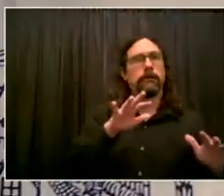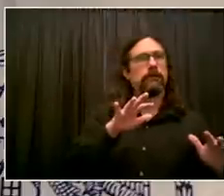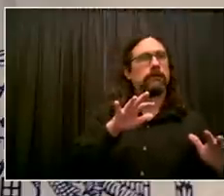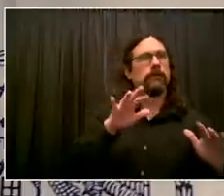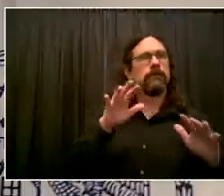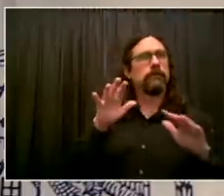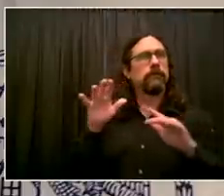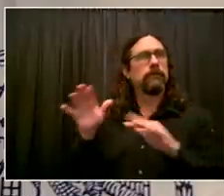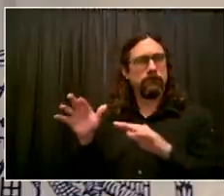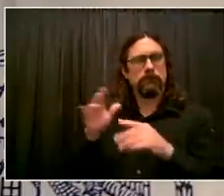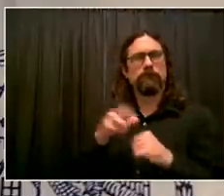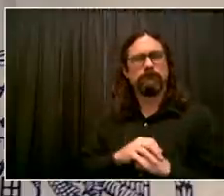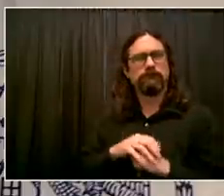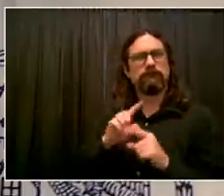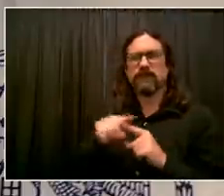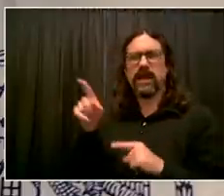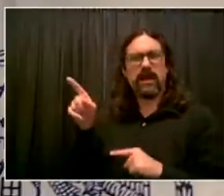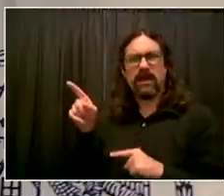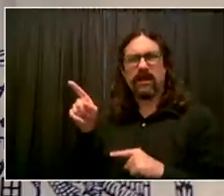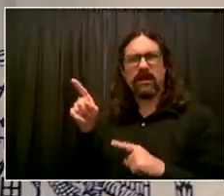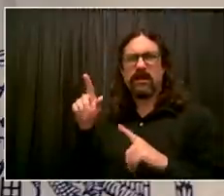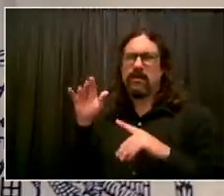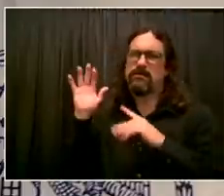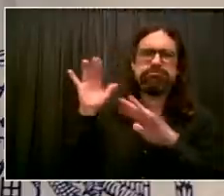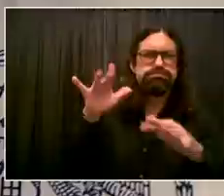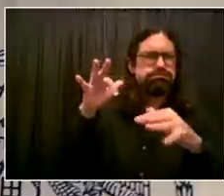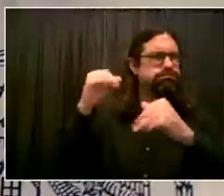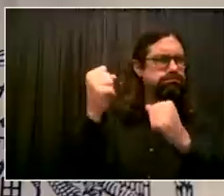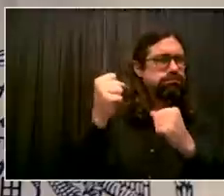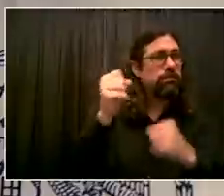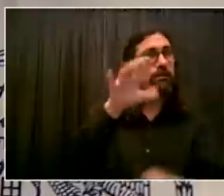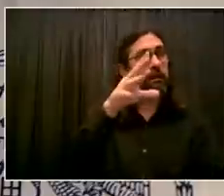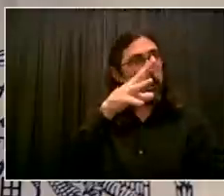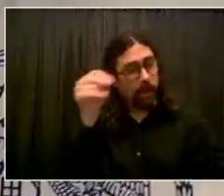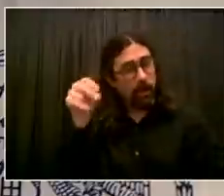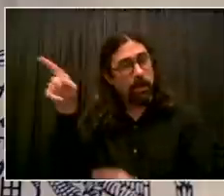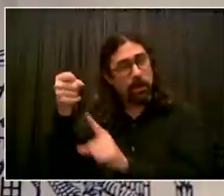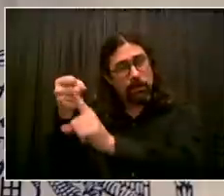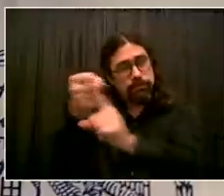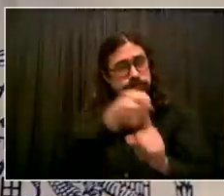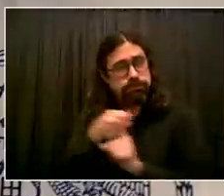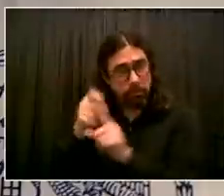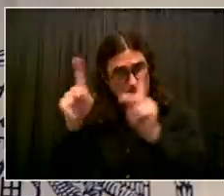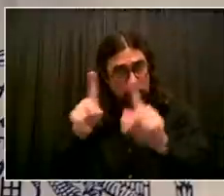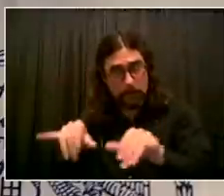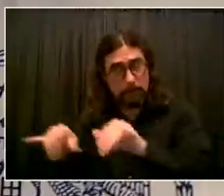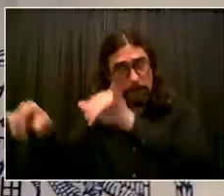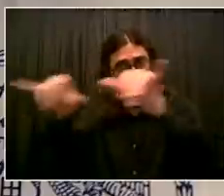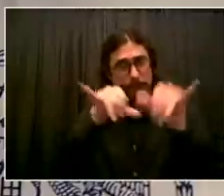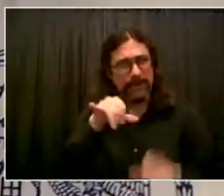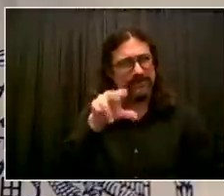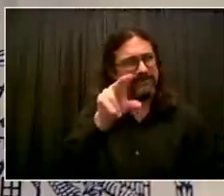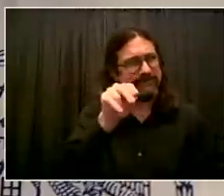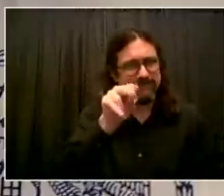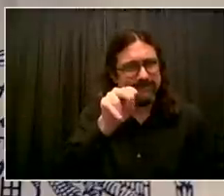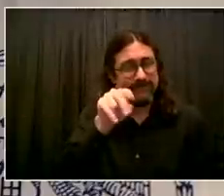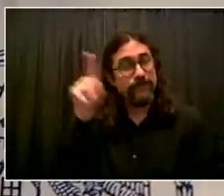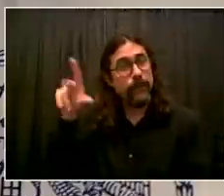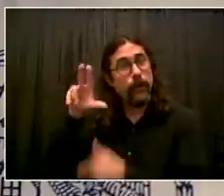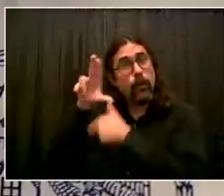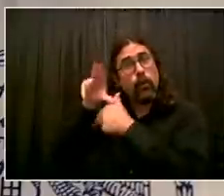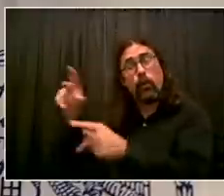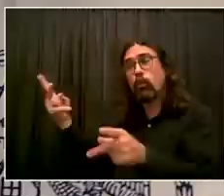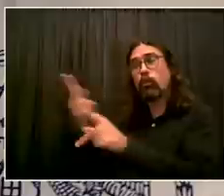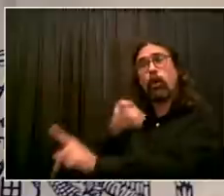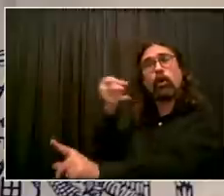5,000 undocumented immigrants, we estimate, were affected very directly by IDAS. So we've launched an effort to support them with the New York